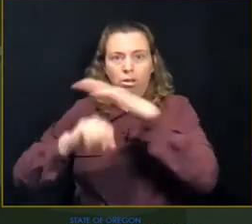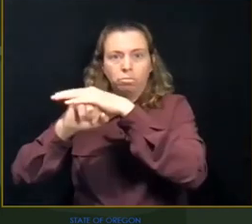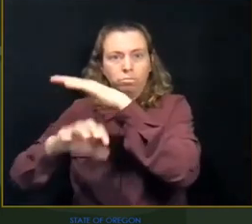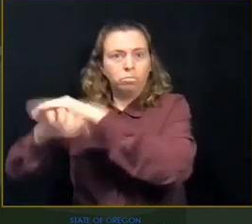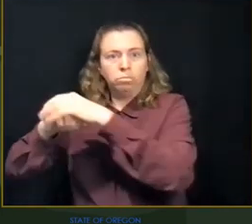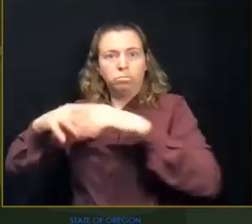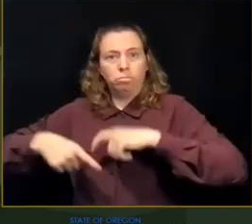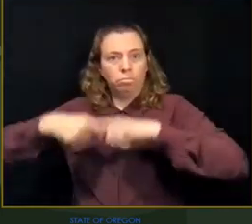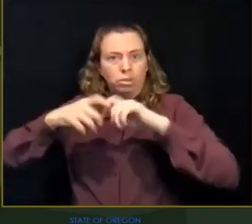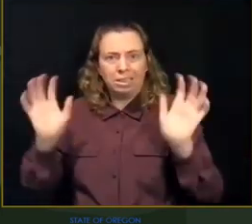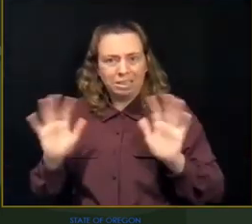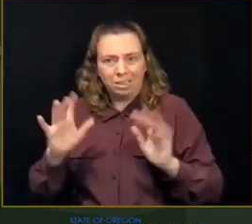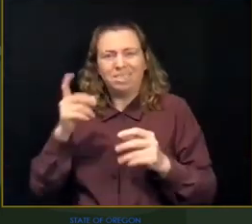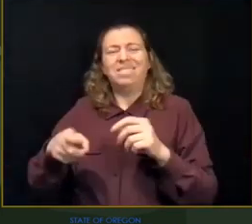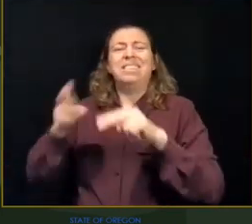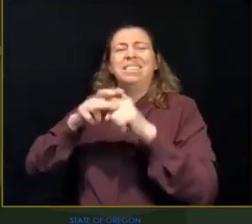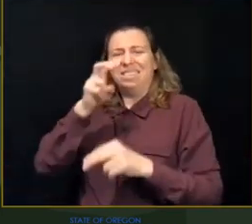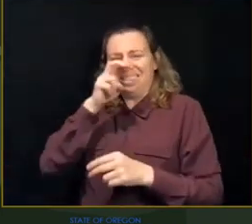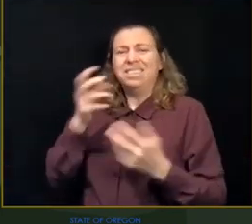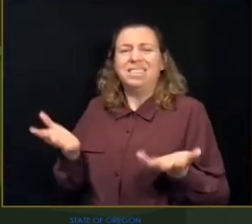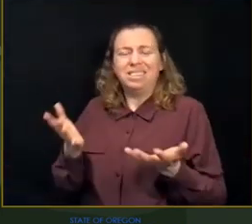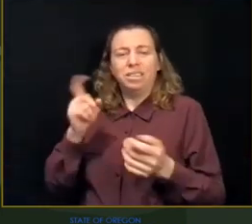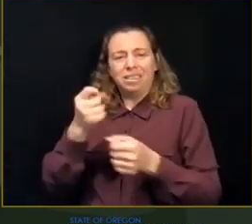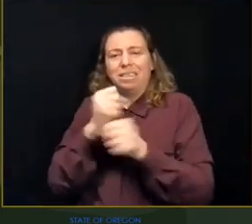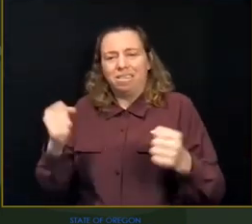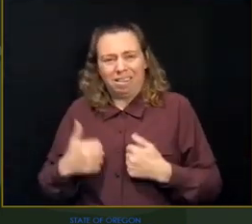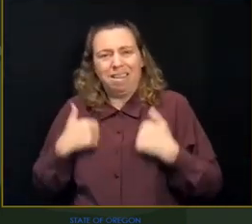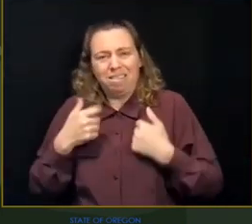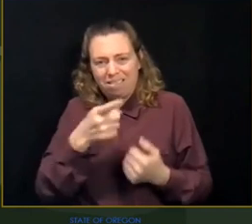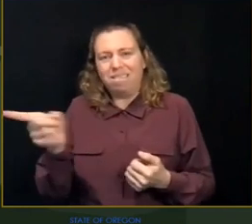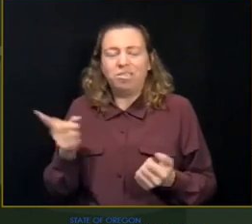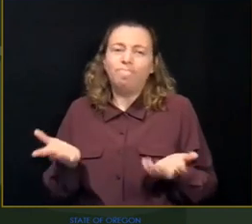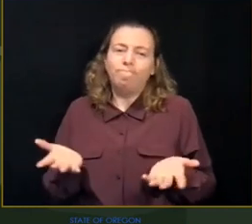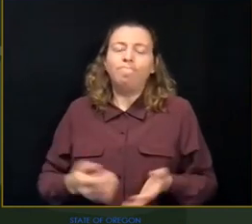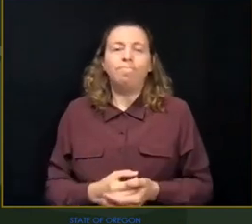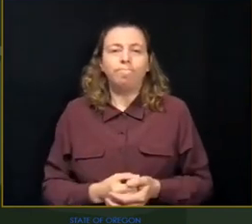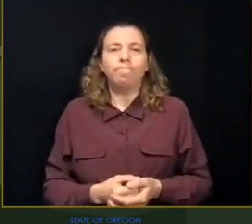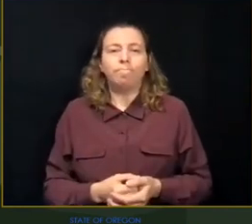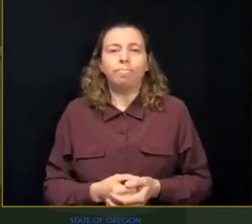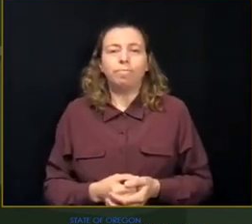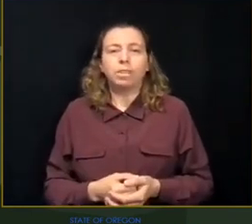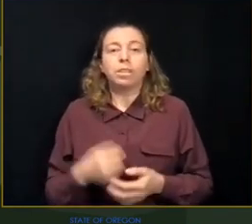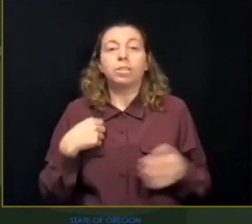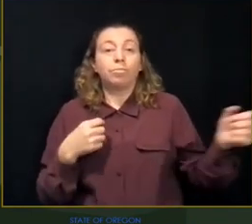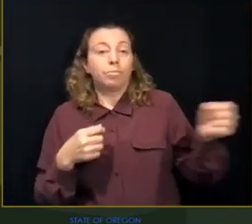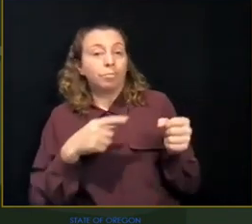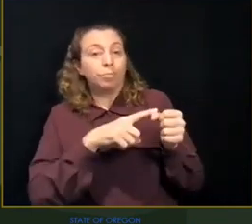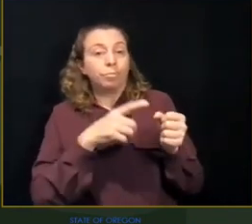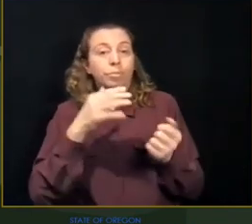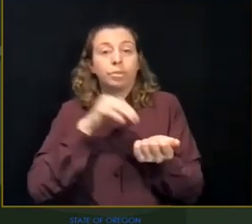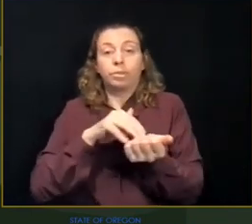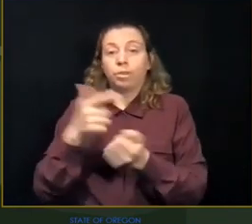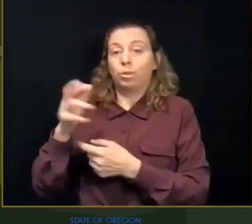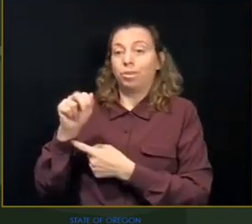save lives. I've invited OHSU's Dr. Peter Graven to share that data with you because it is truly